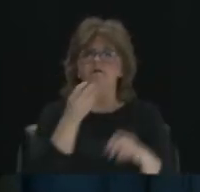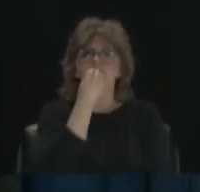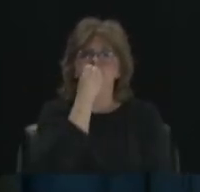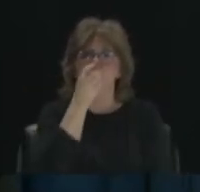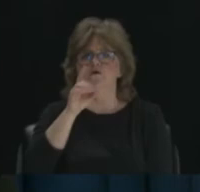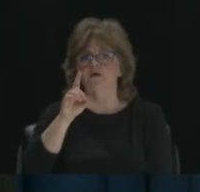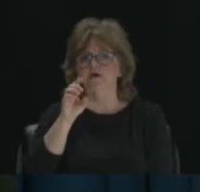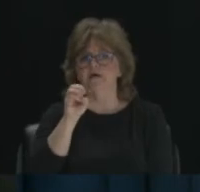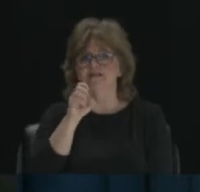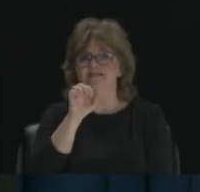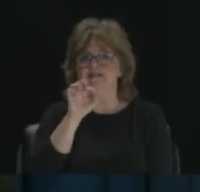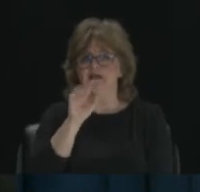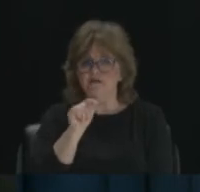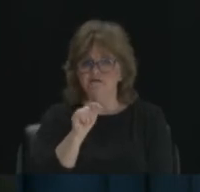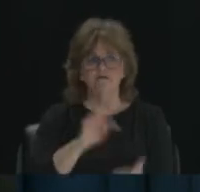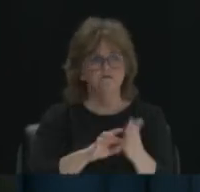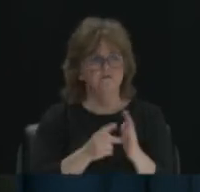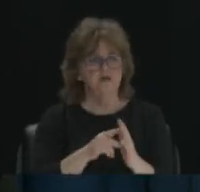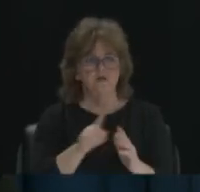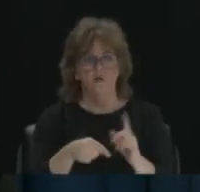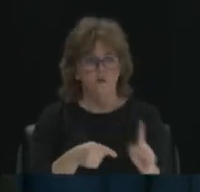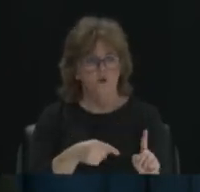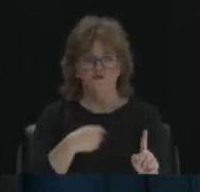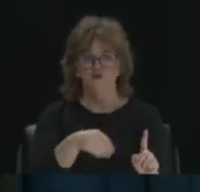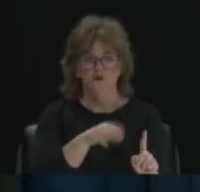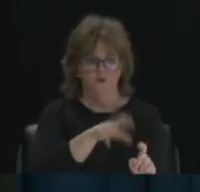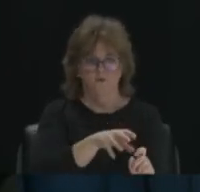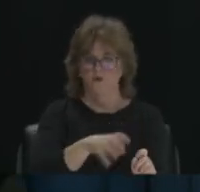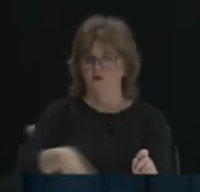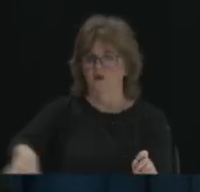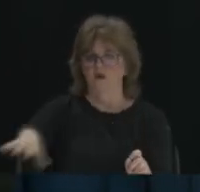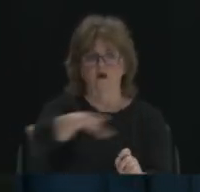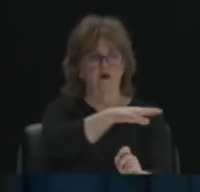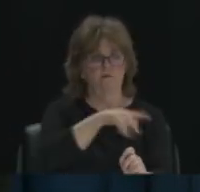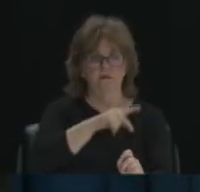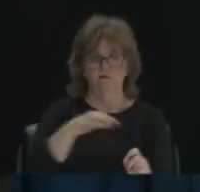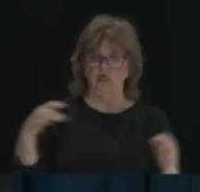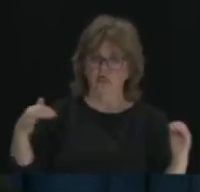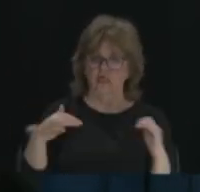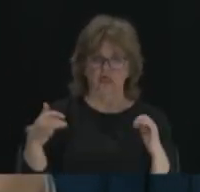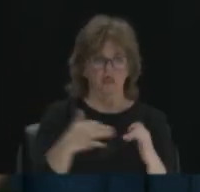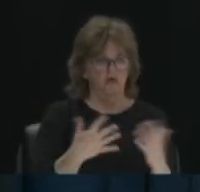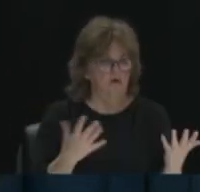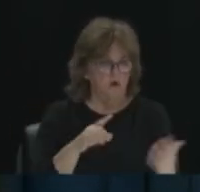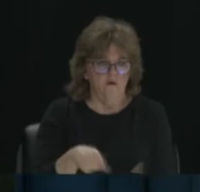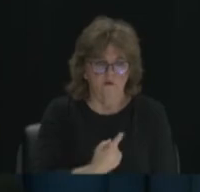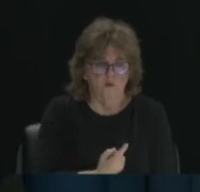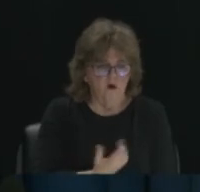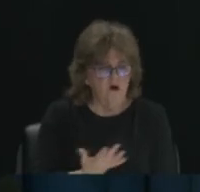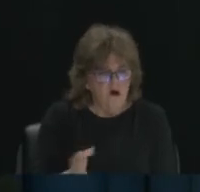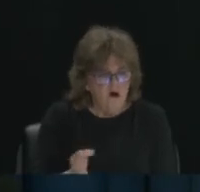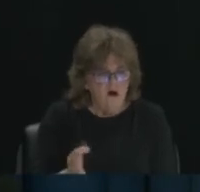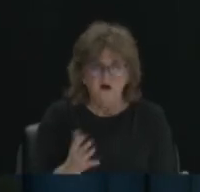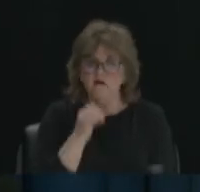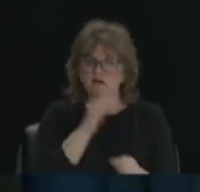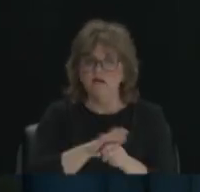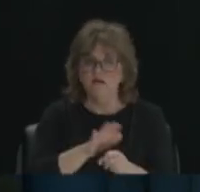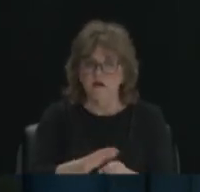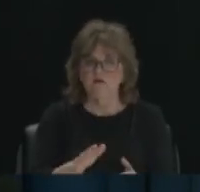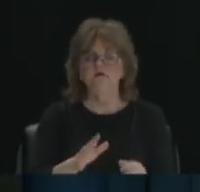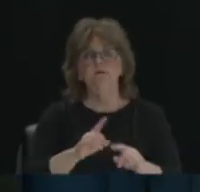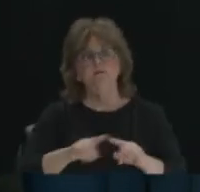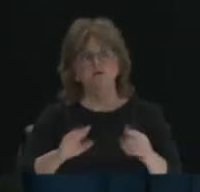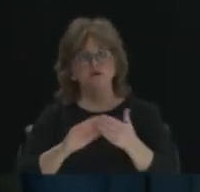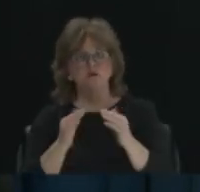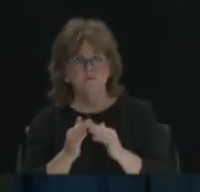then understanding it. This was before Jim City Market opened, but obviously he had plans and together the community has worked to develop